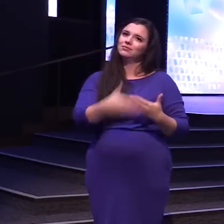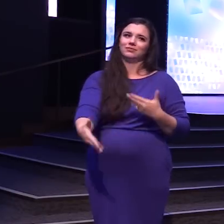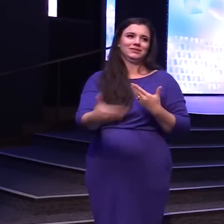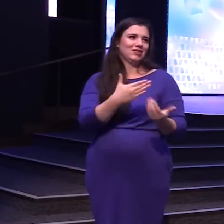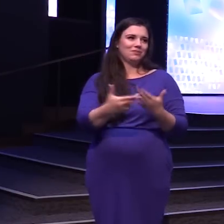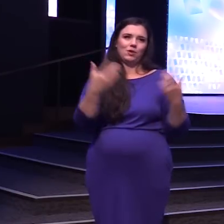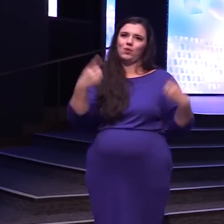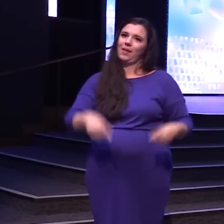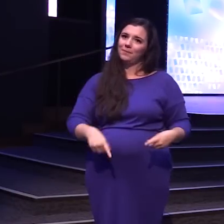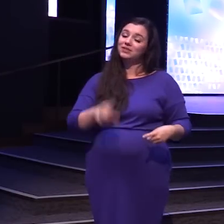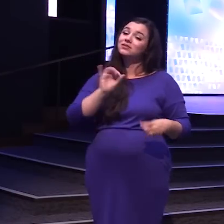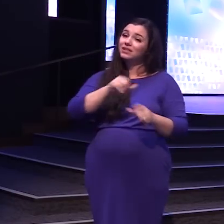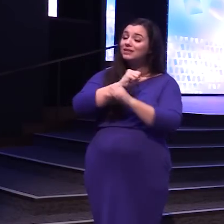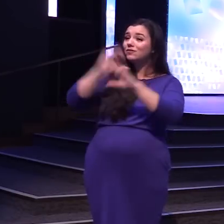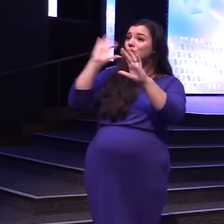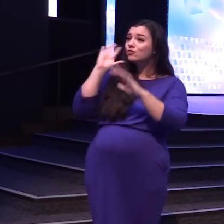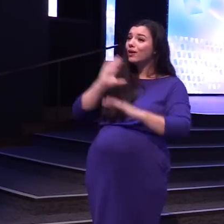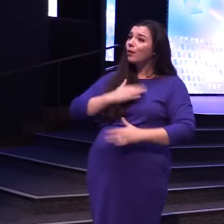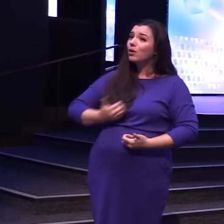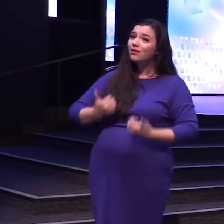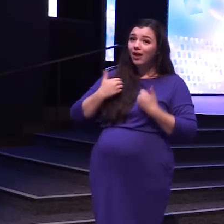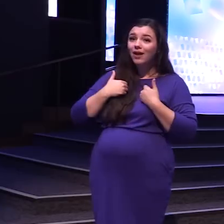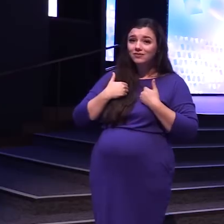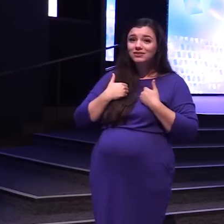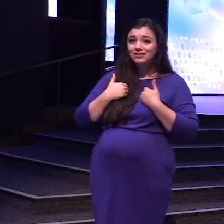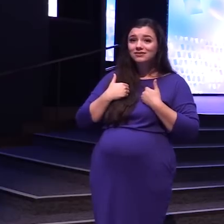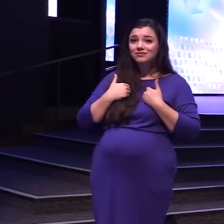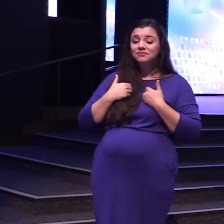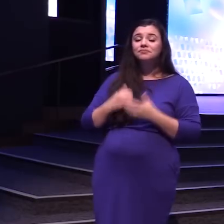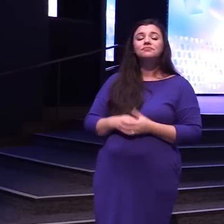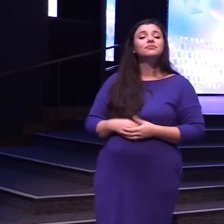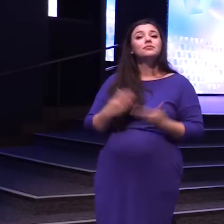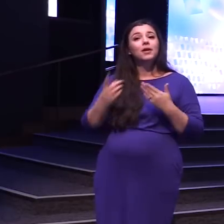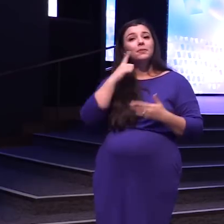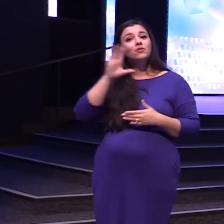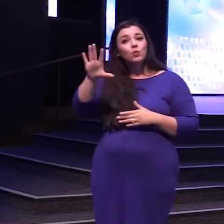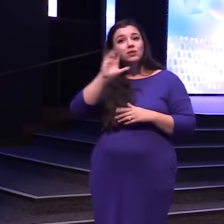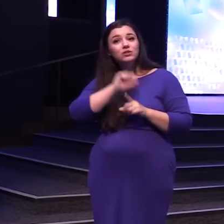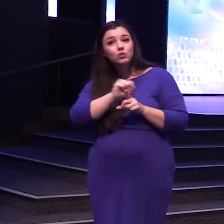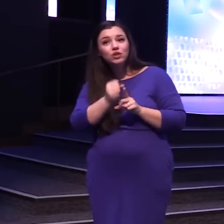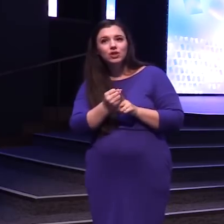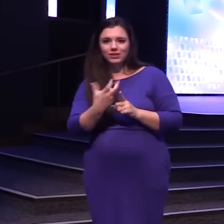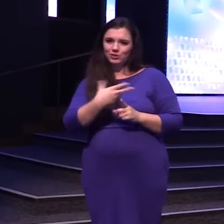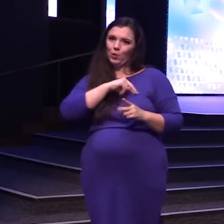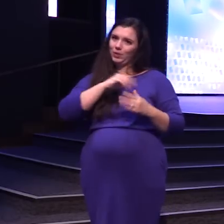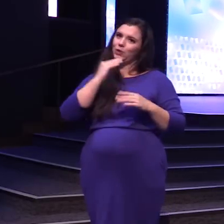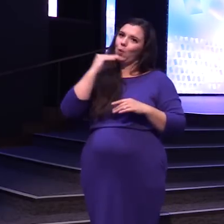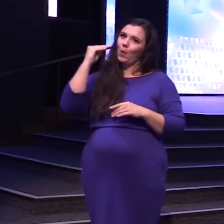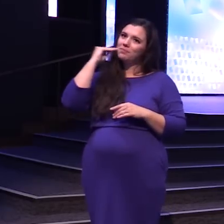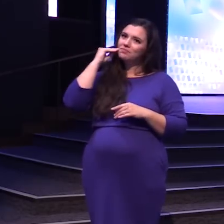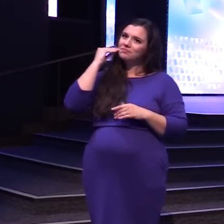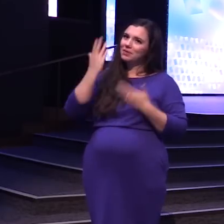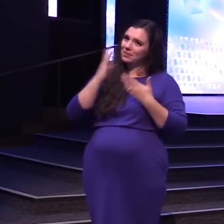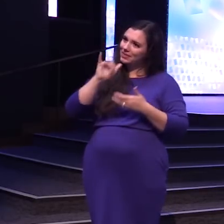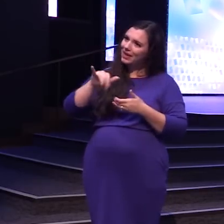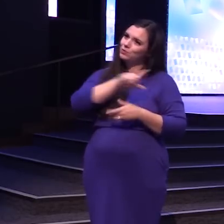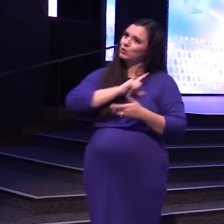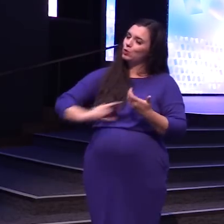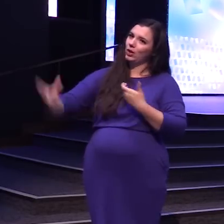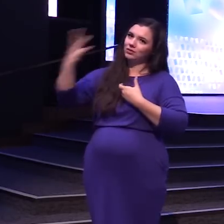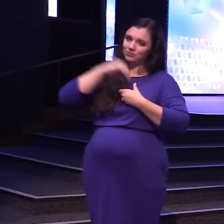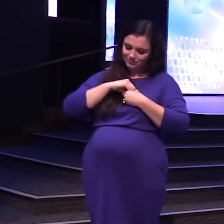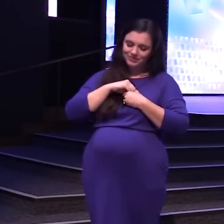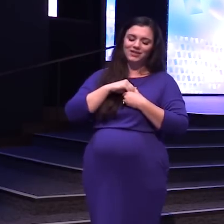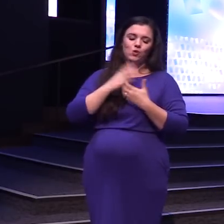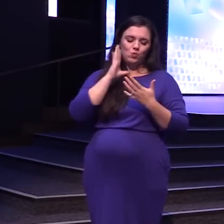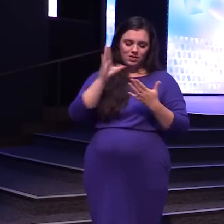This is the vision For our lives Maybe for you It's having a home Maybe that's what The Lord has put inside of you We're going to have a